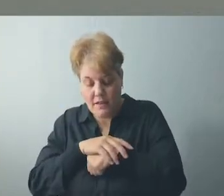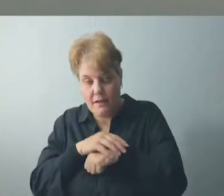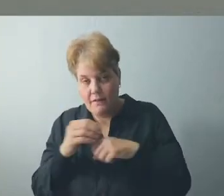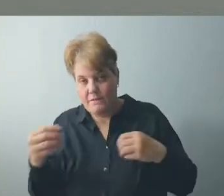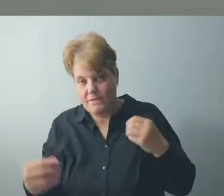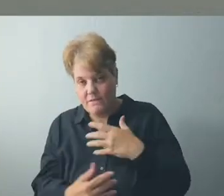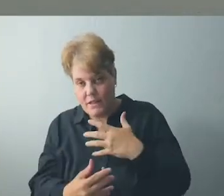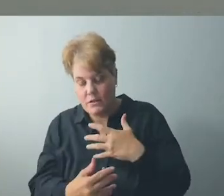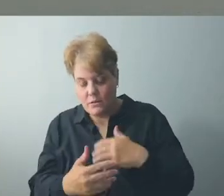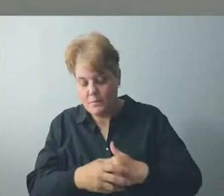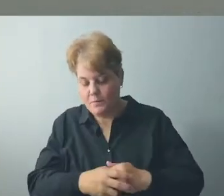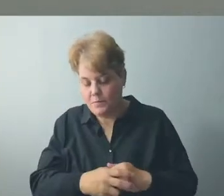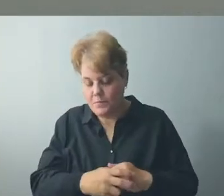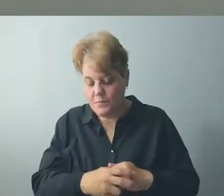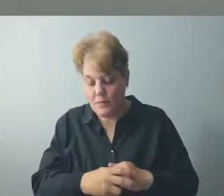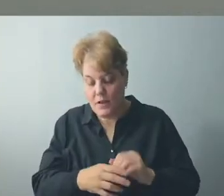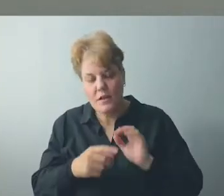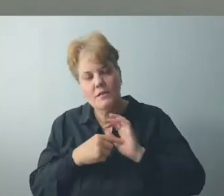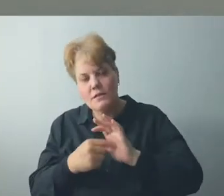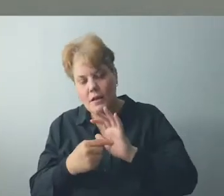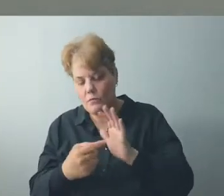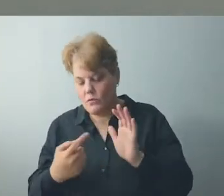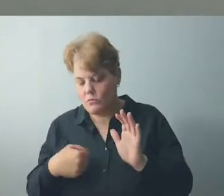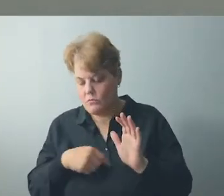that fear breeds anger.